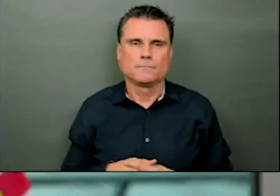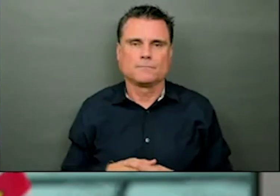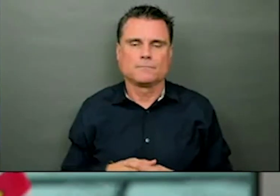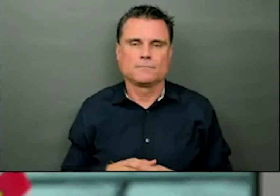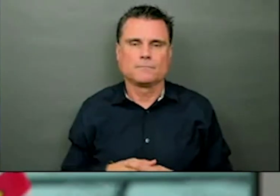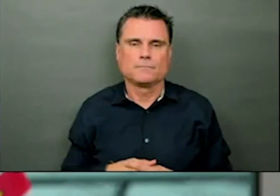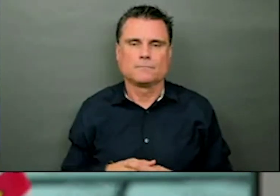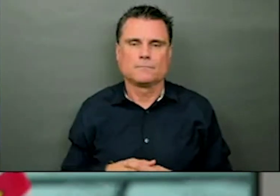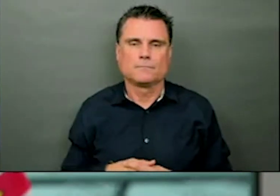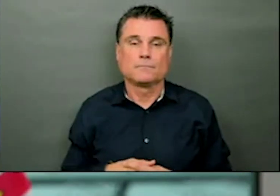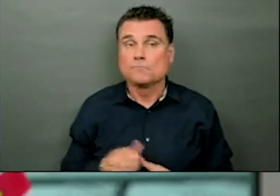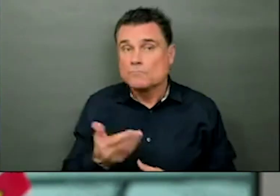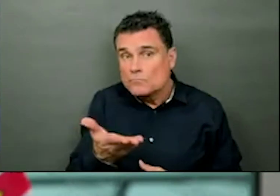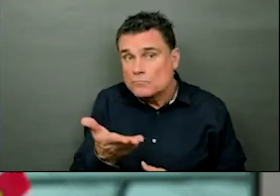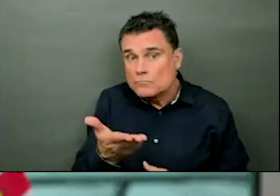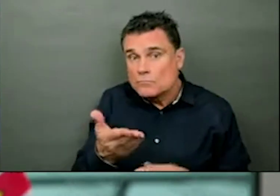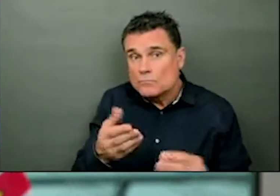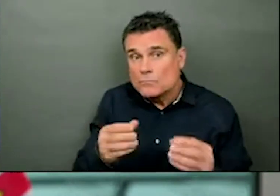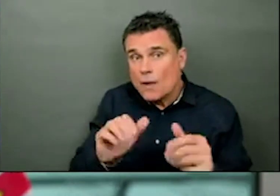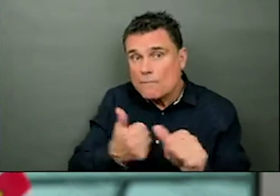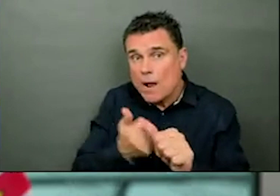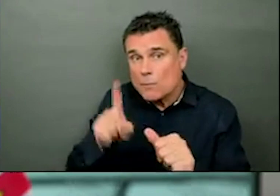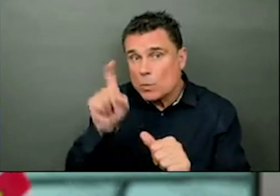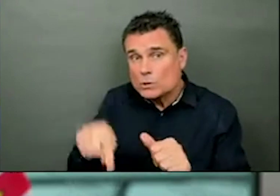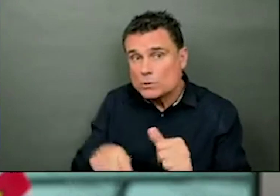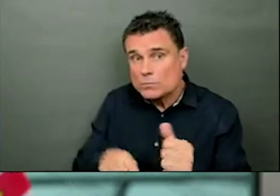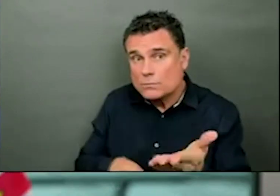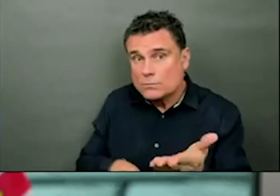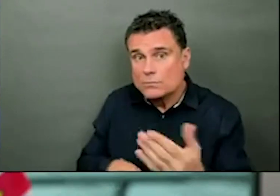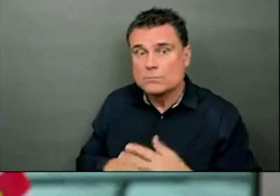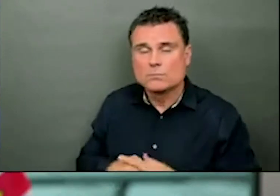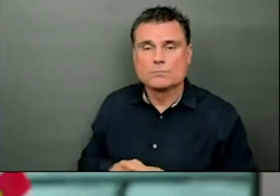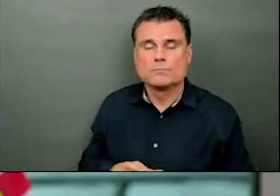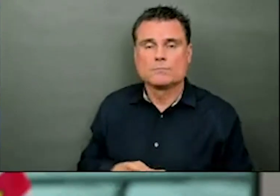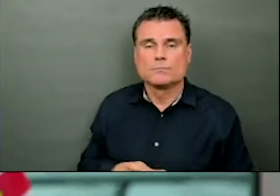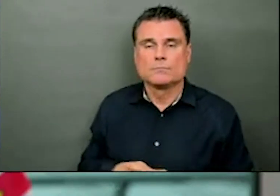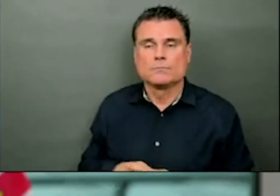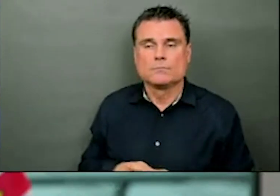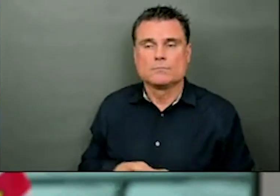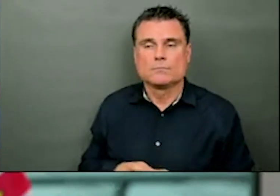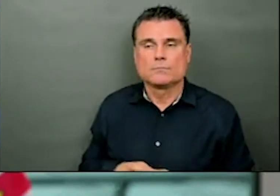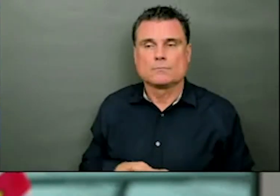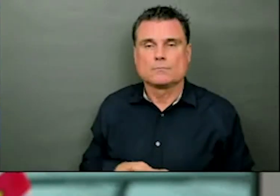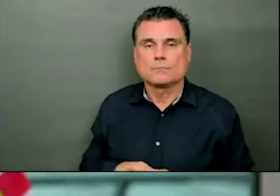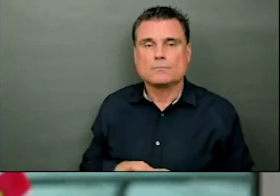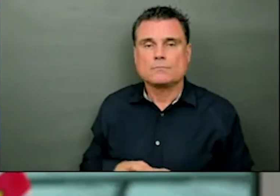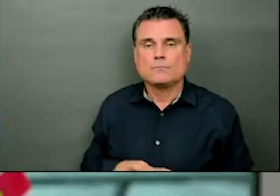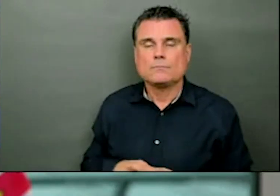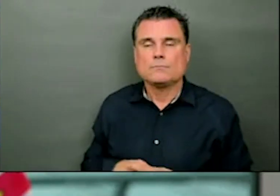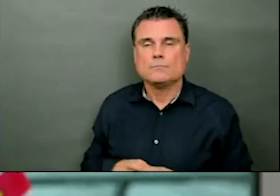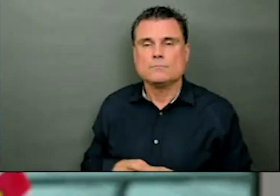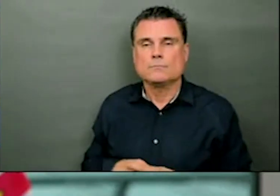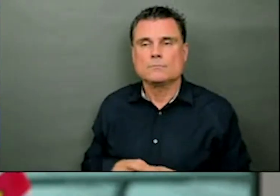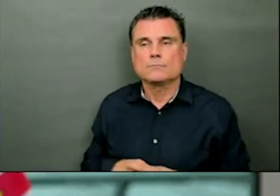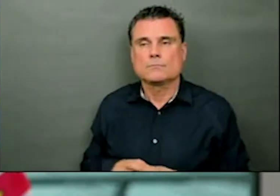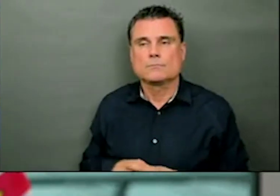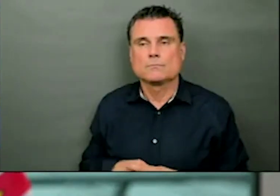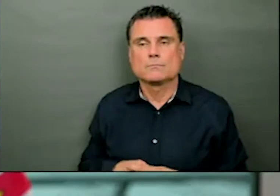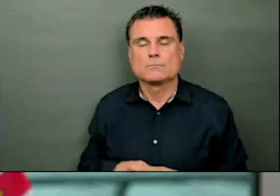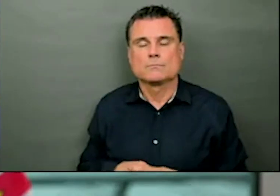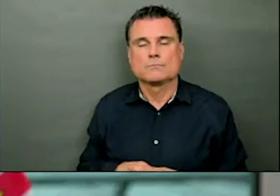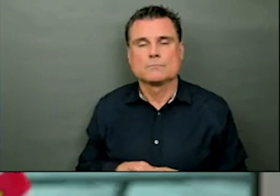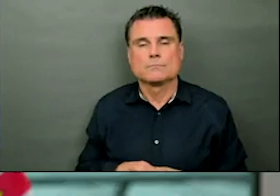Follow-up, Inder? I do. Just given the prevalence test that you spoke about, what